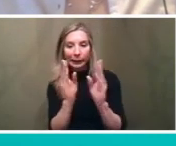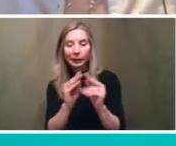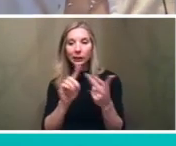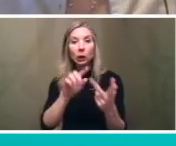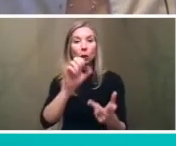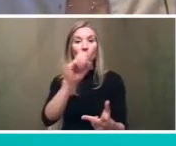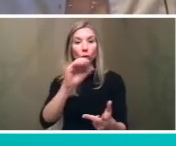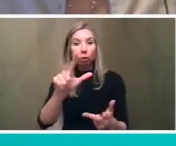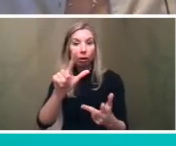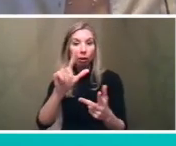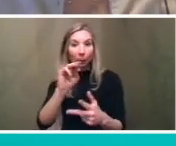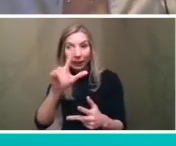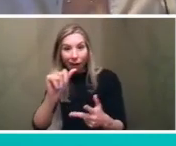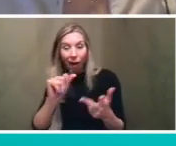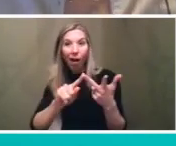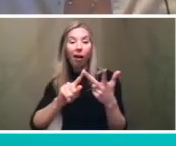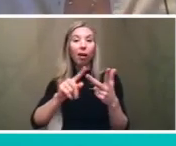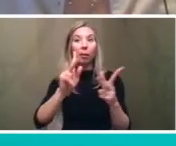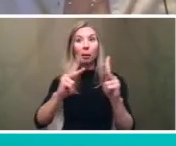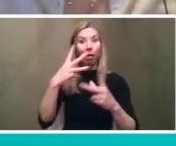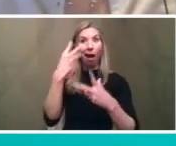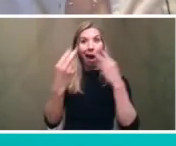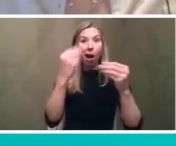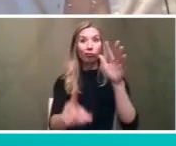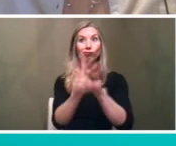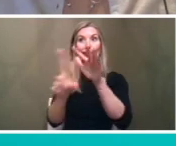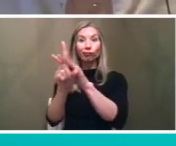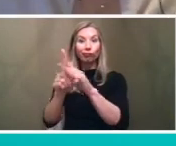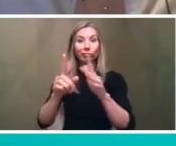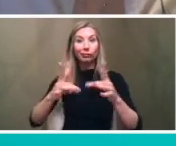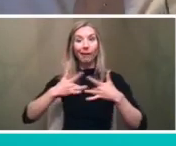-up events videos radio shows tv